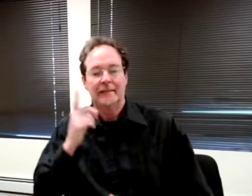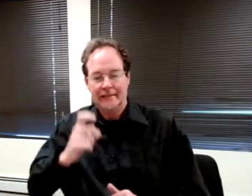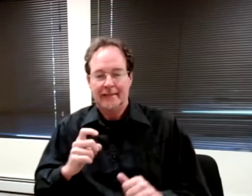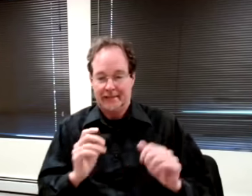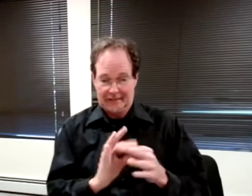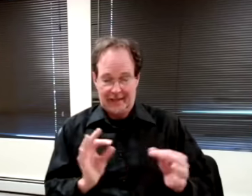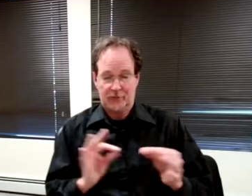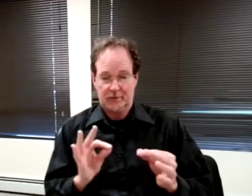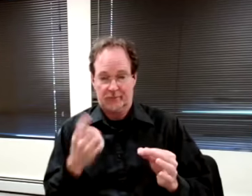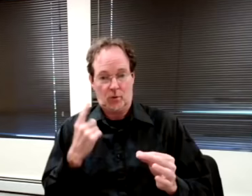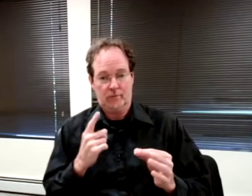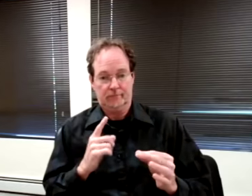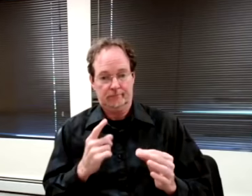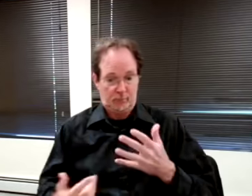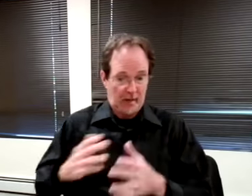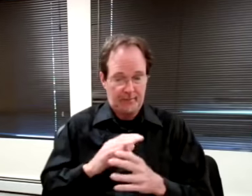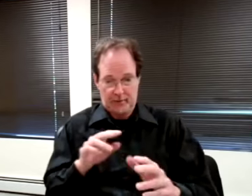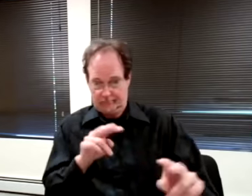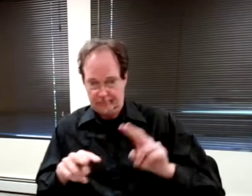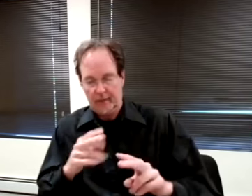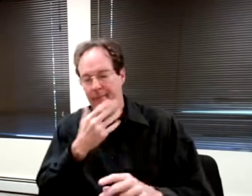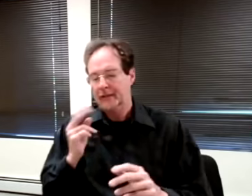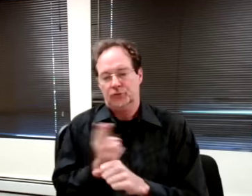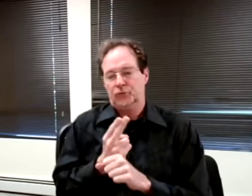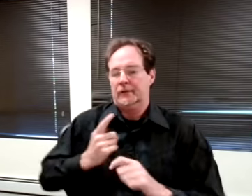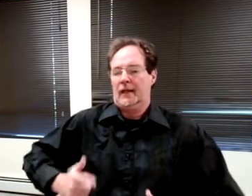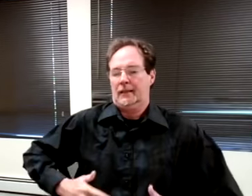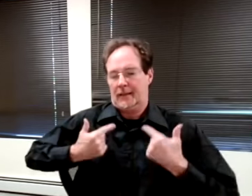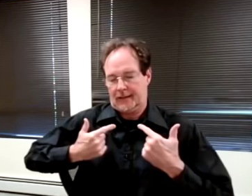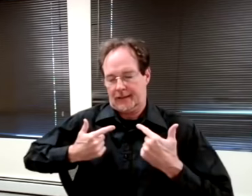an accommodation, it's best to use live captionists.